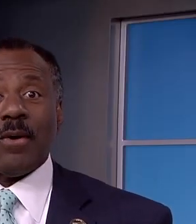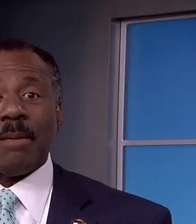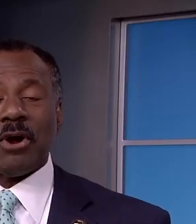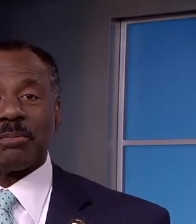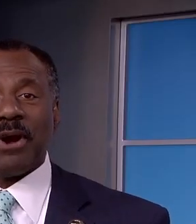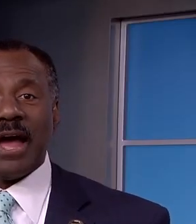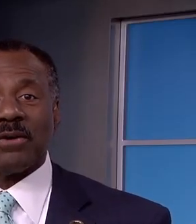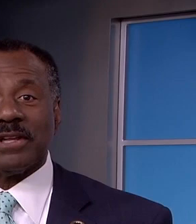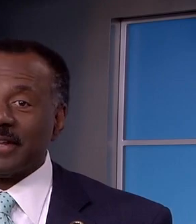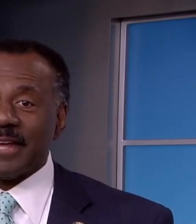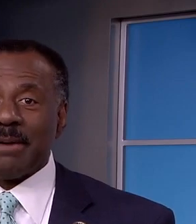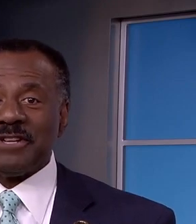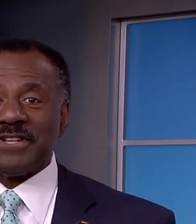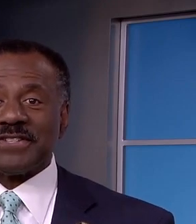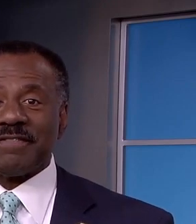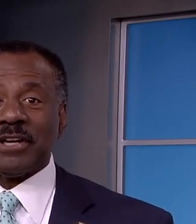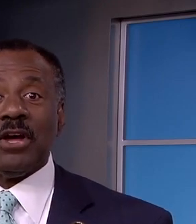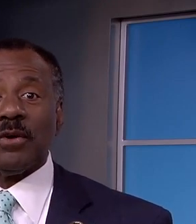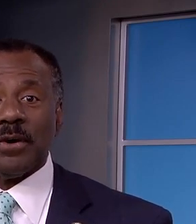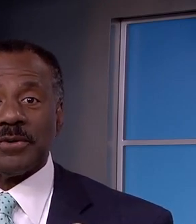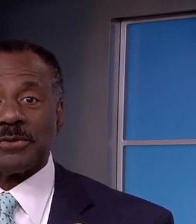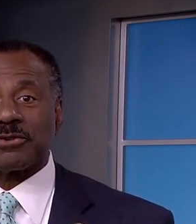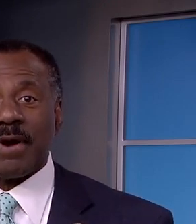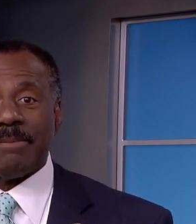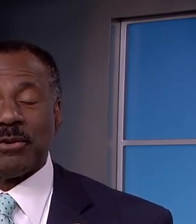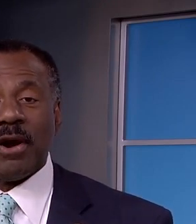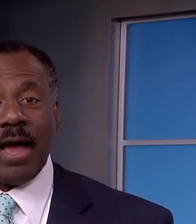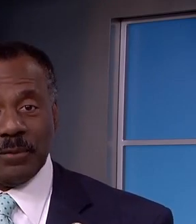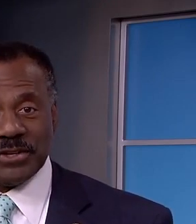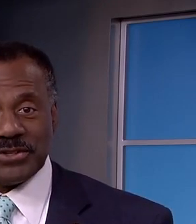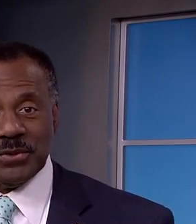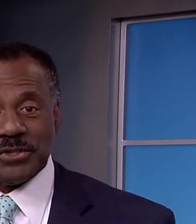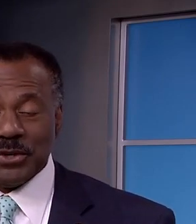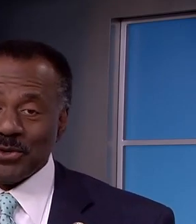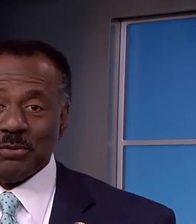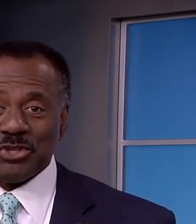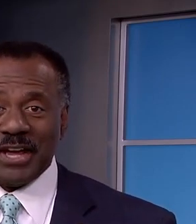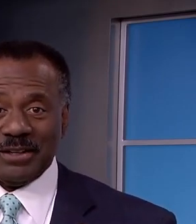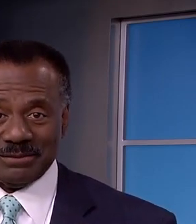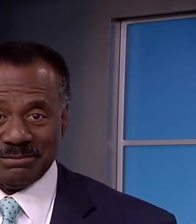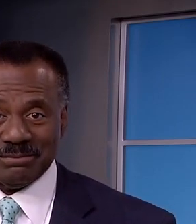Hello, I'm Mark Brown. Click the ABC7 logo to subscribe to our Eyewitness News YouTube channel.